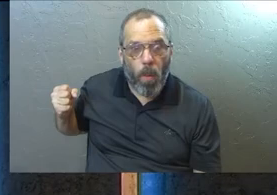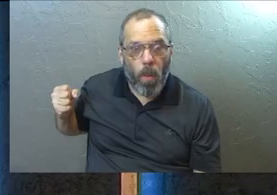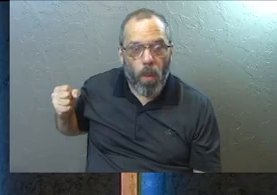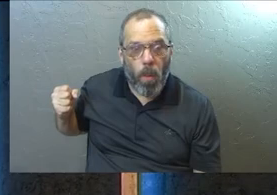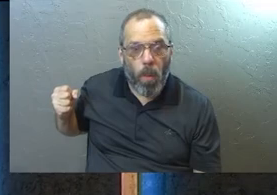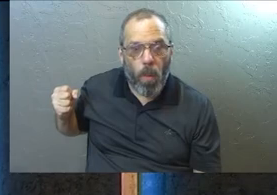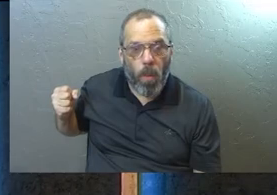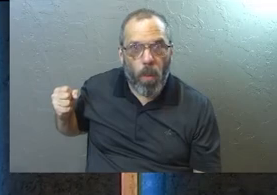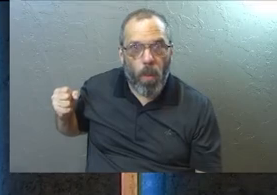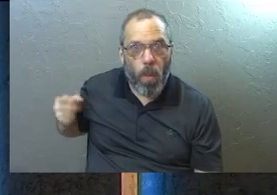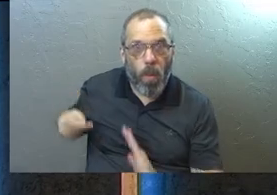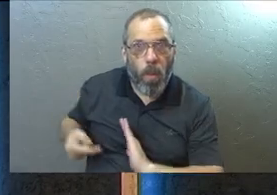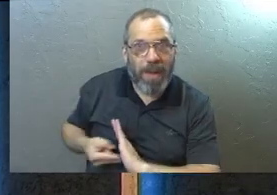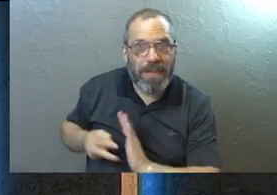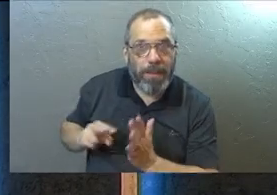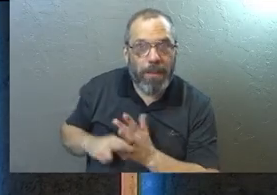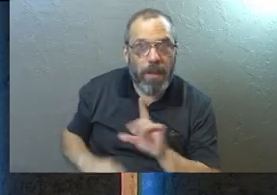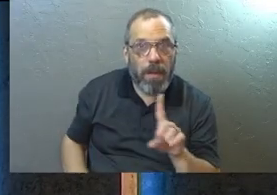And what's he saying there?